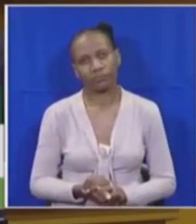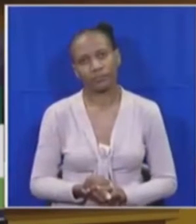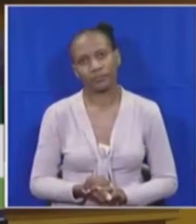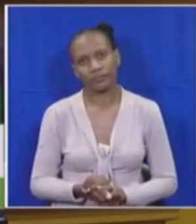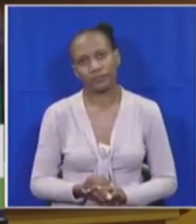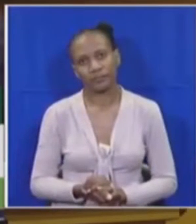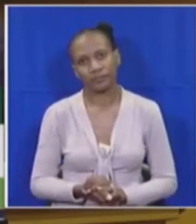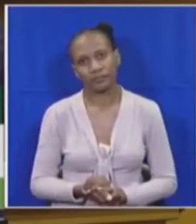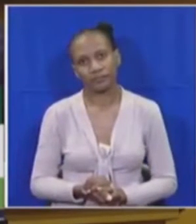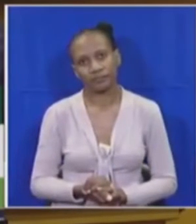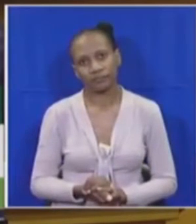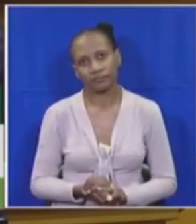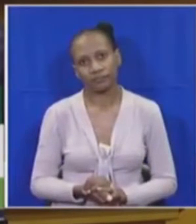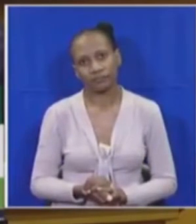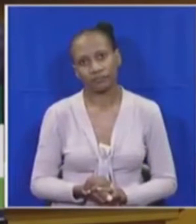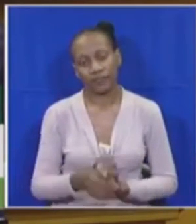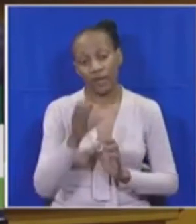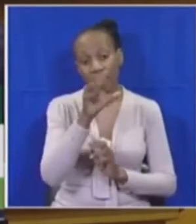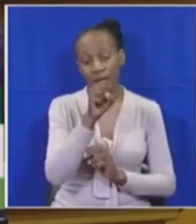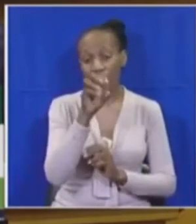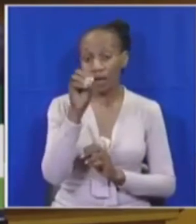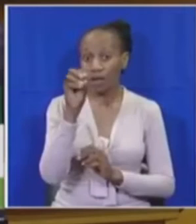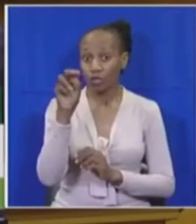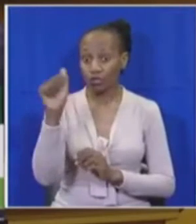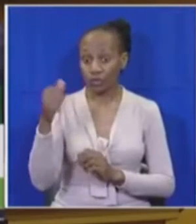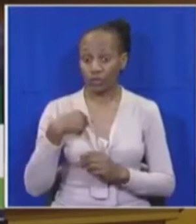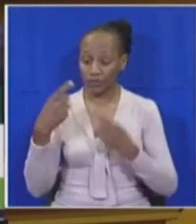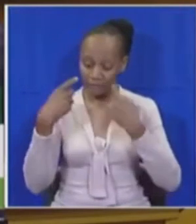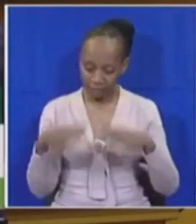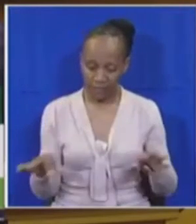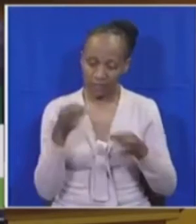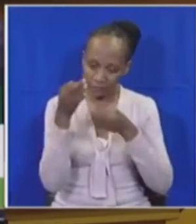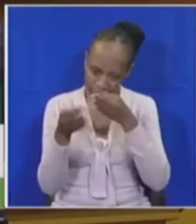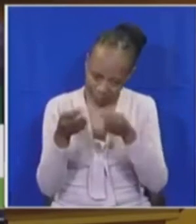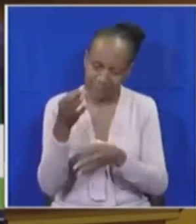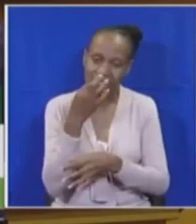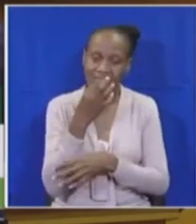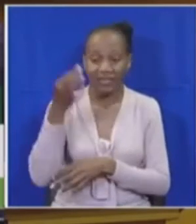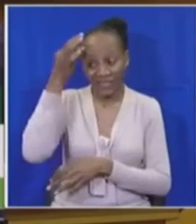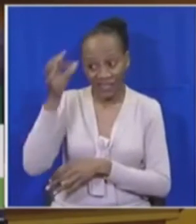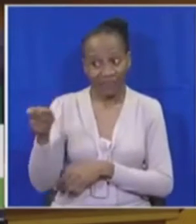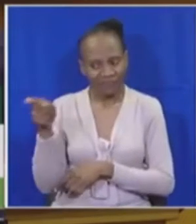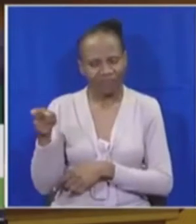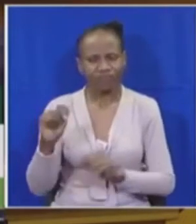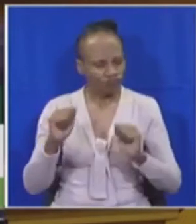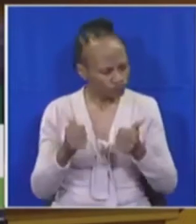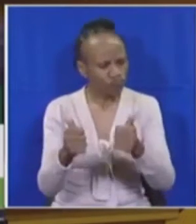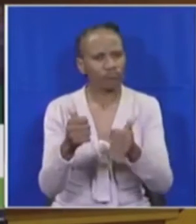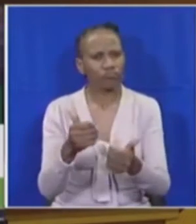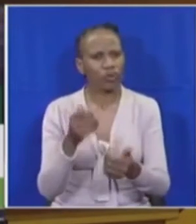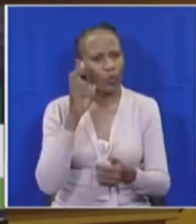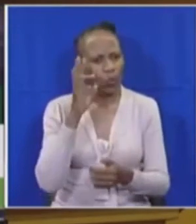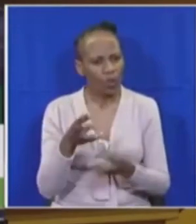As stated in the SONA, government is prepared to act against